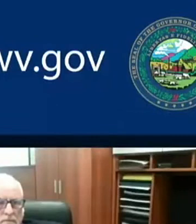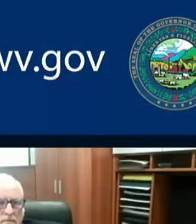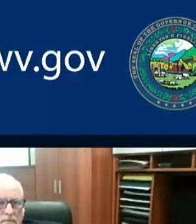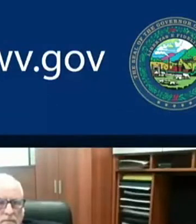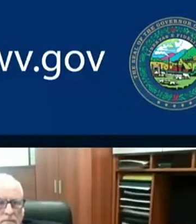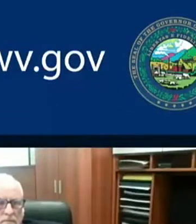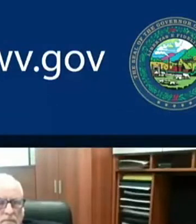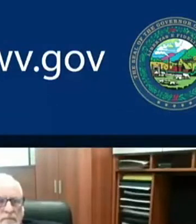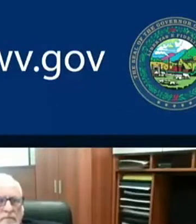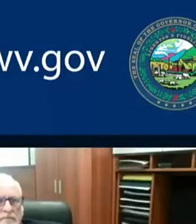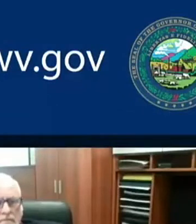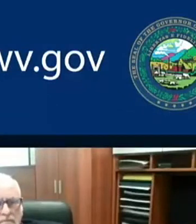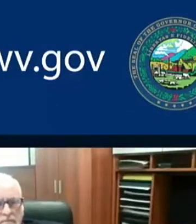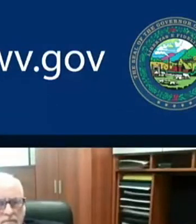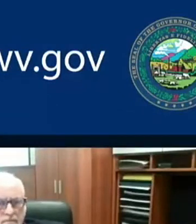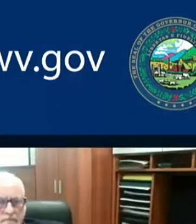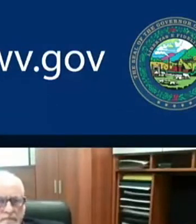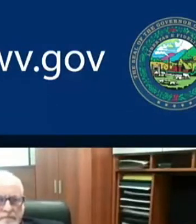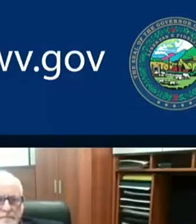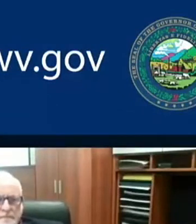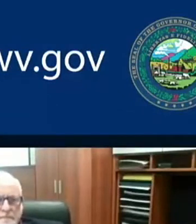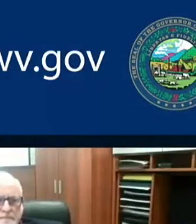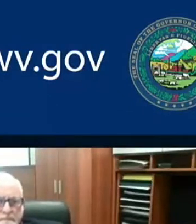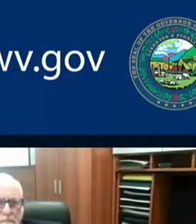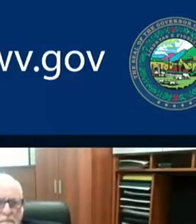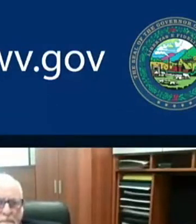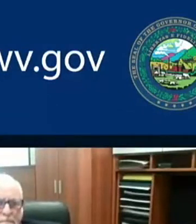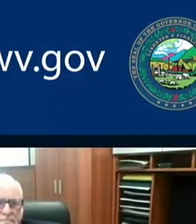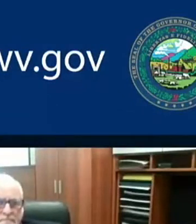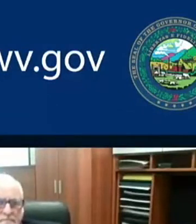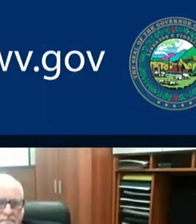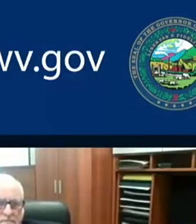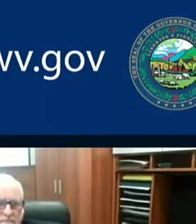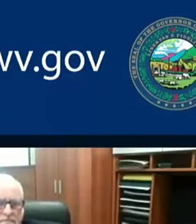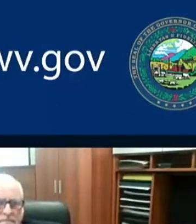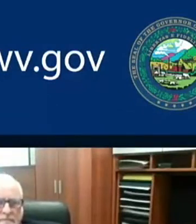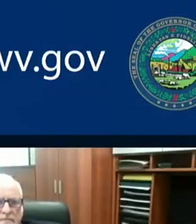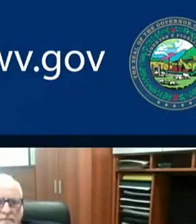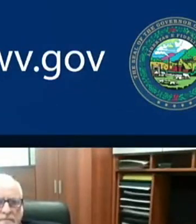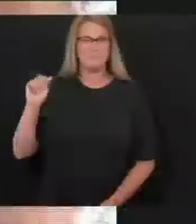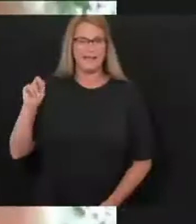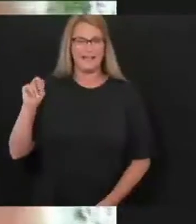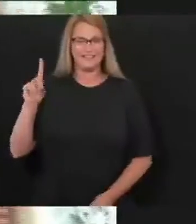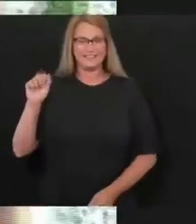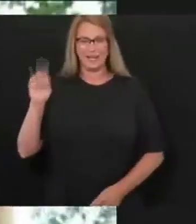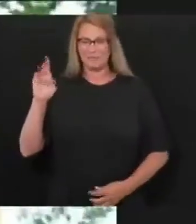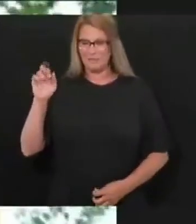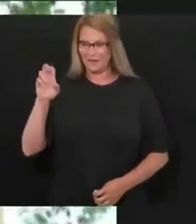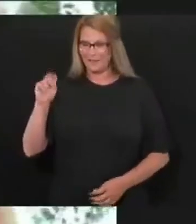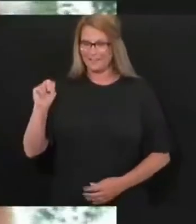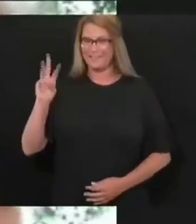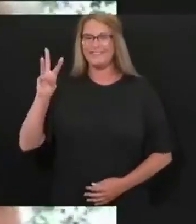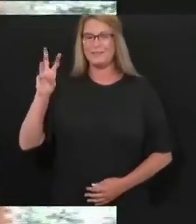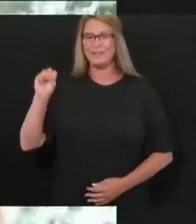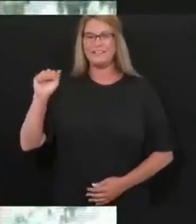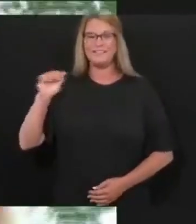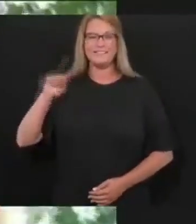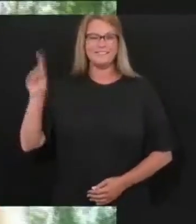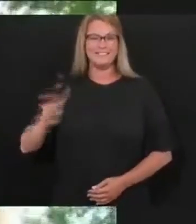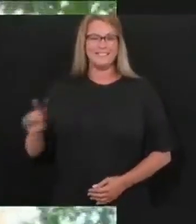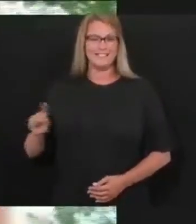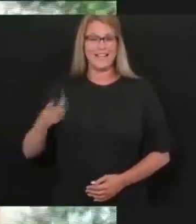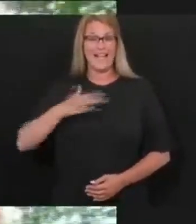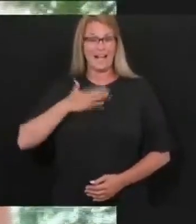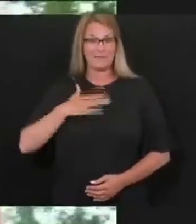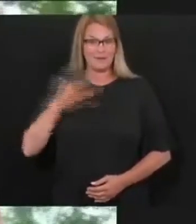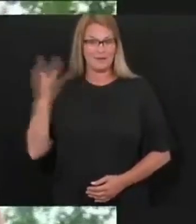All right. Thank you, Steve. Next we'll go to Amanda Barron with WSAZ. Hi, everyone. Amanda Barron with WSAZ. Happy Friday. With the R